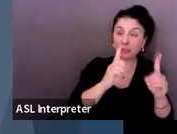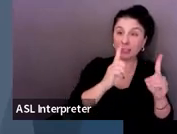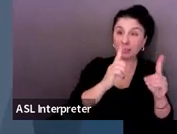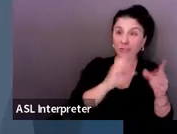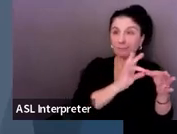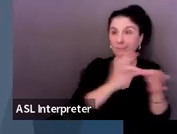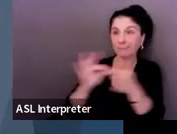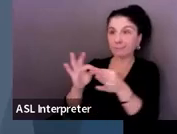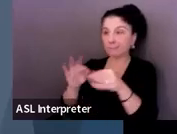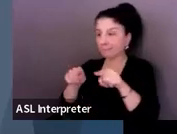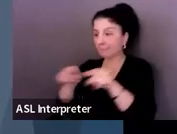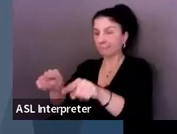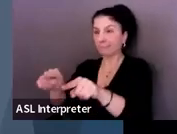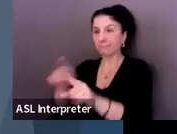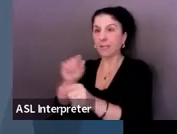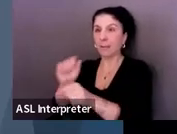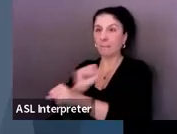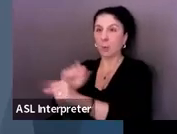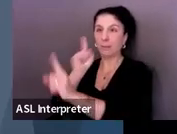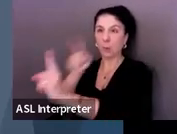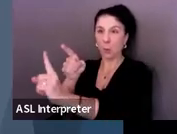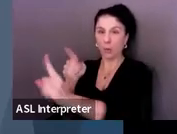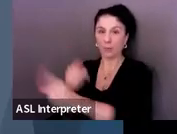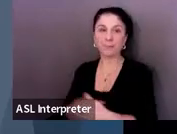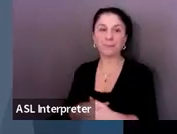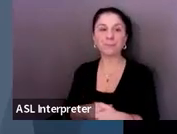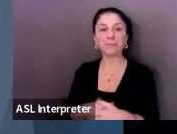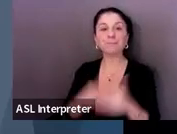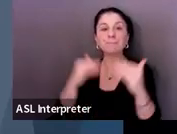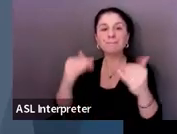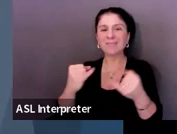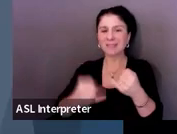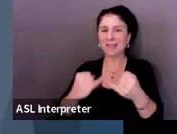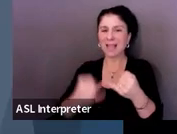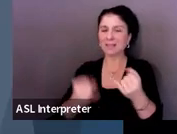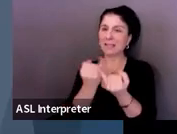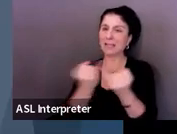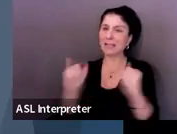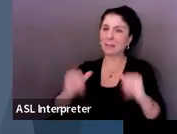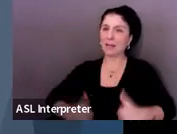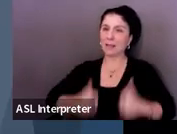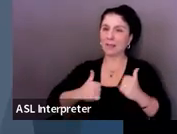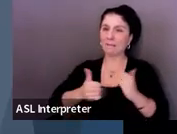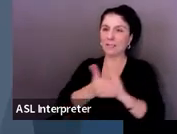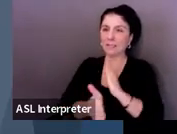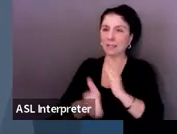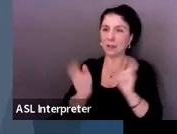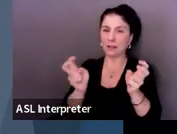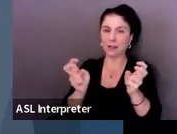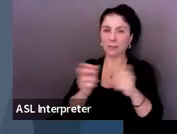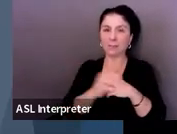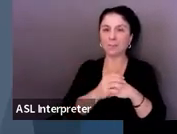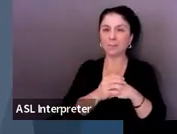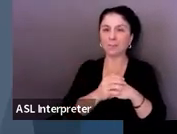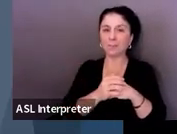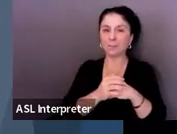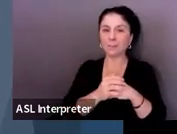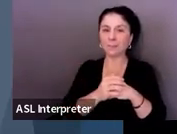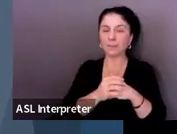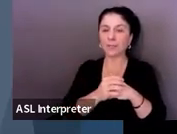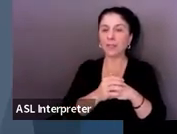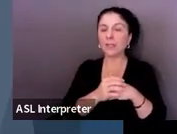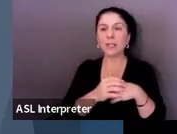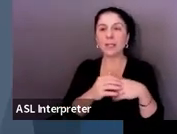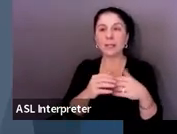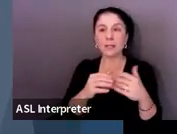And then for the independent living skill goal, that is a one appropriate. So that doesn't have to